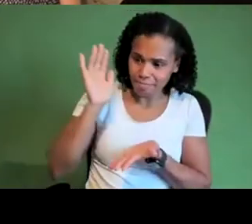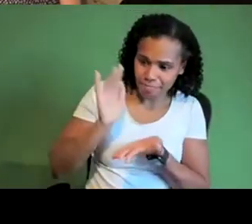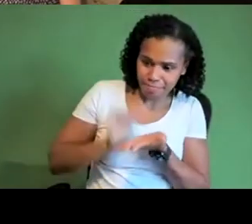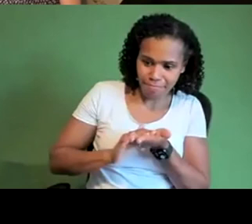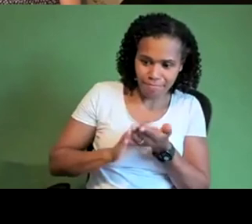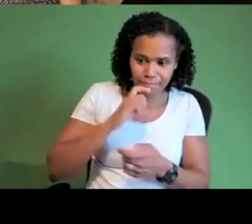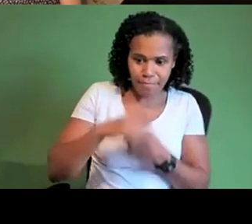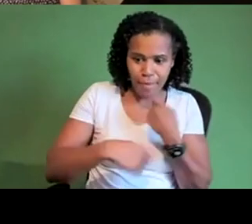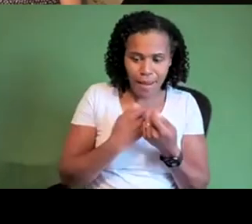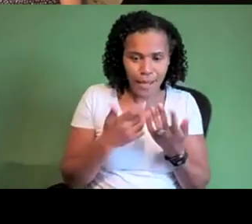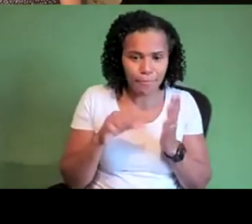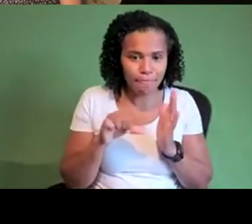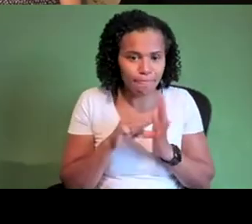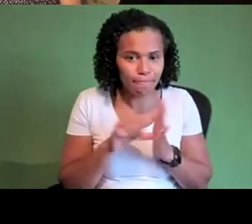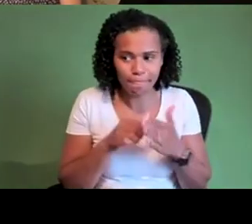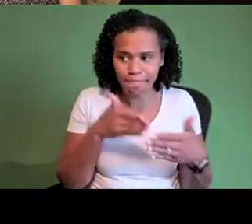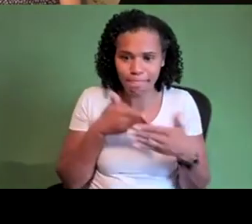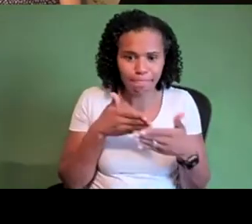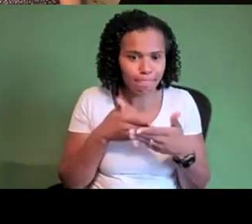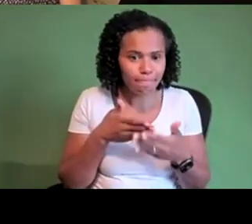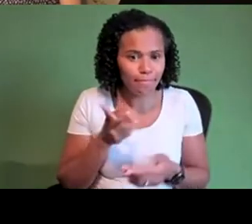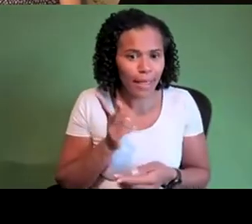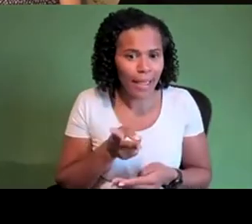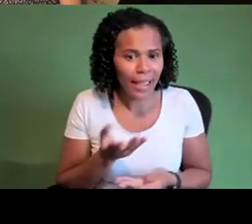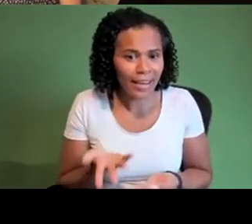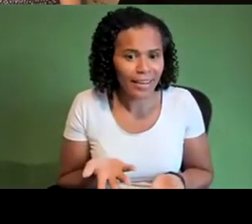um that we're potentially like